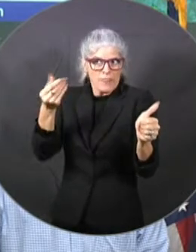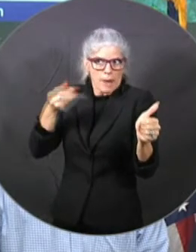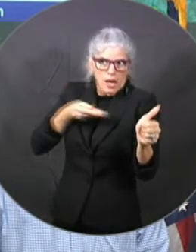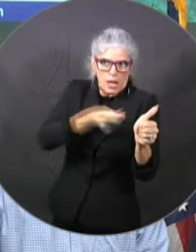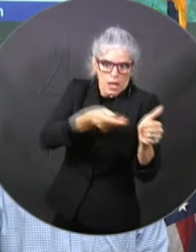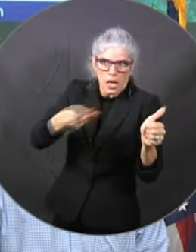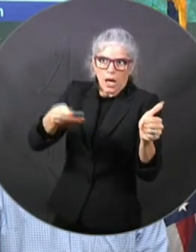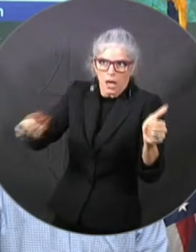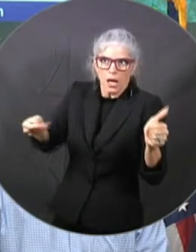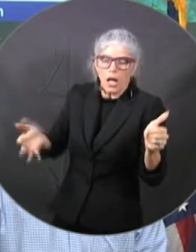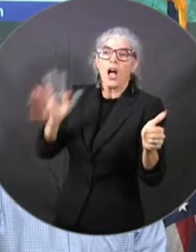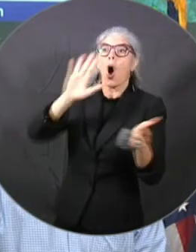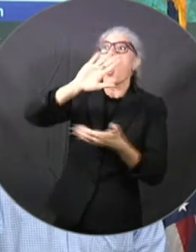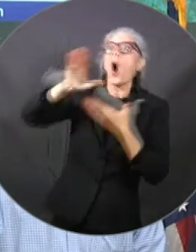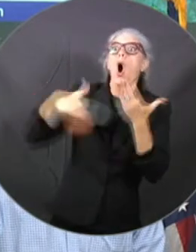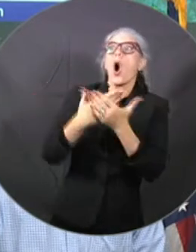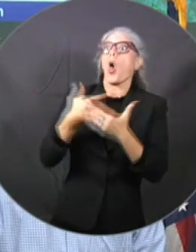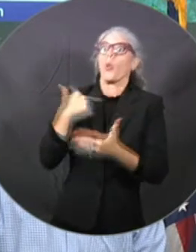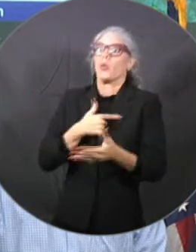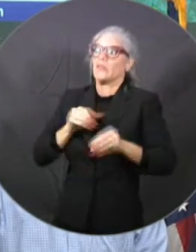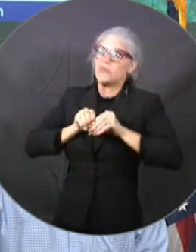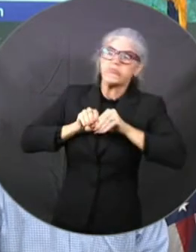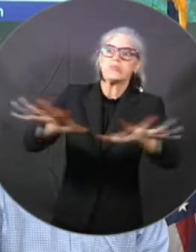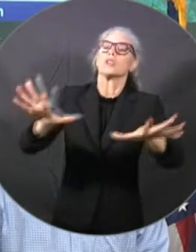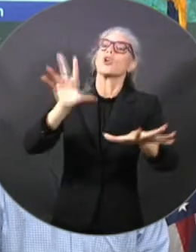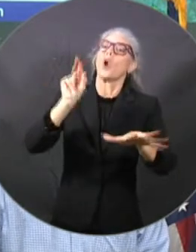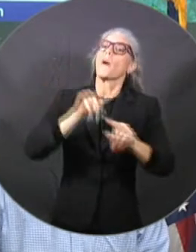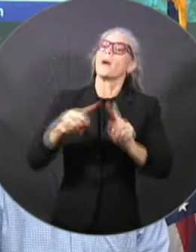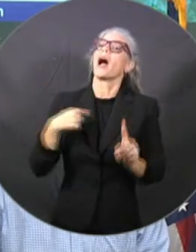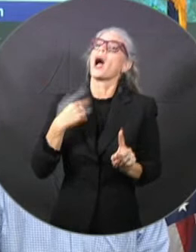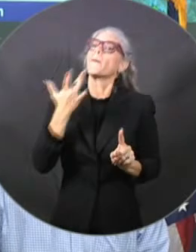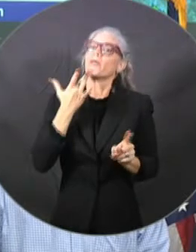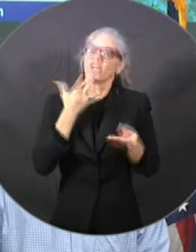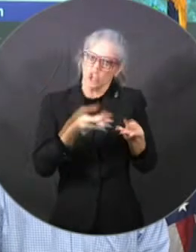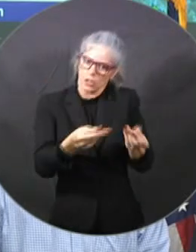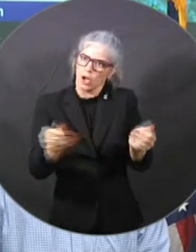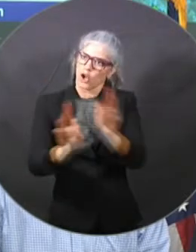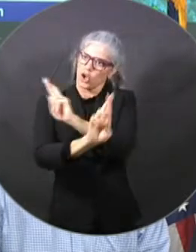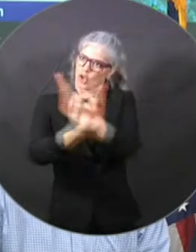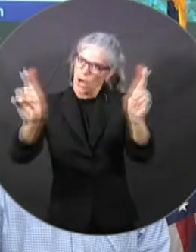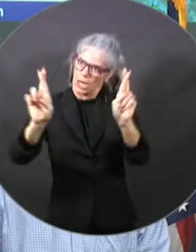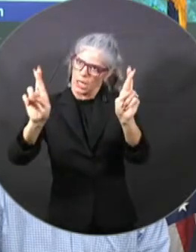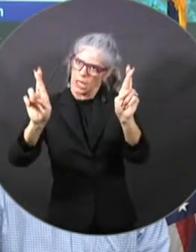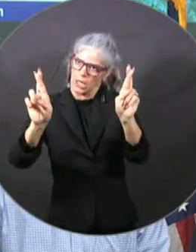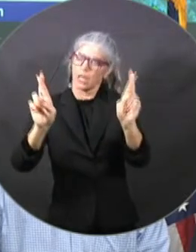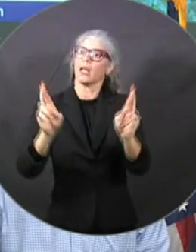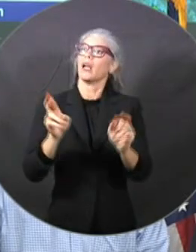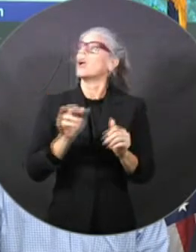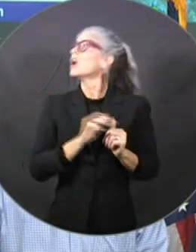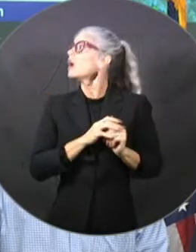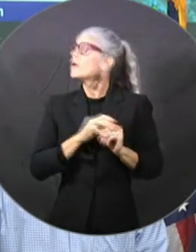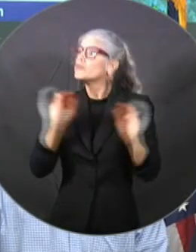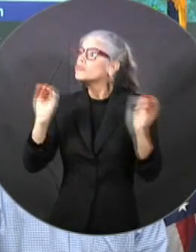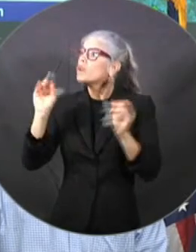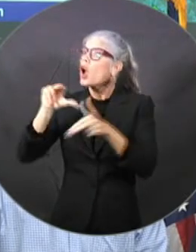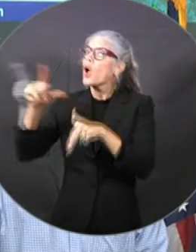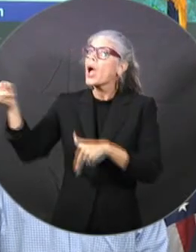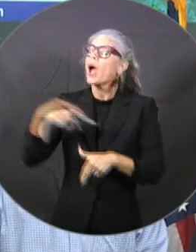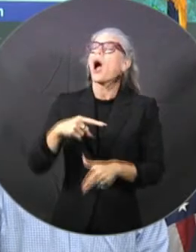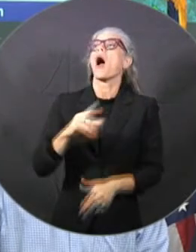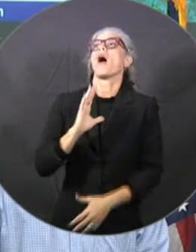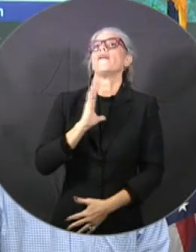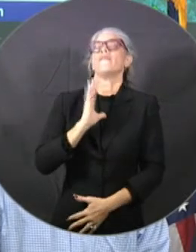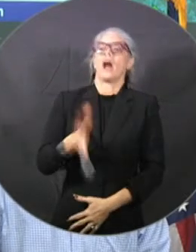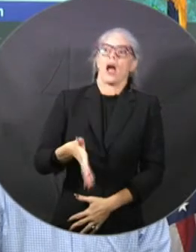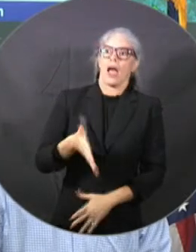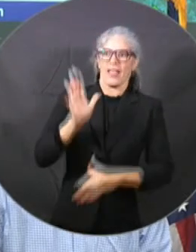money out, be prepared, and then not have to use it than the opposite. And so I think it's been really good the way we budgeted for